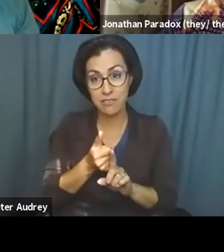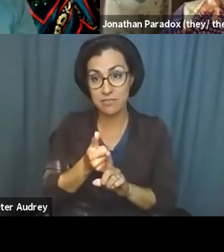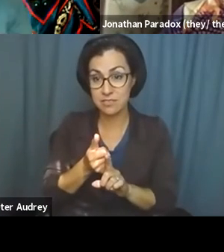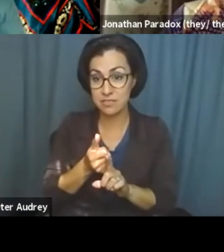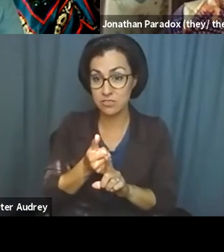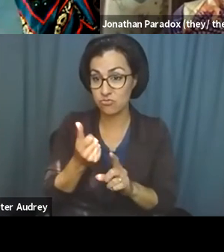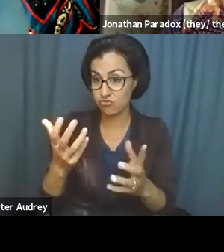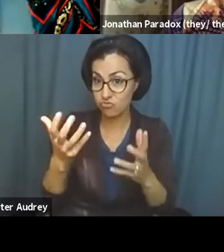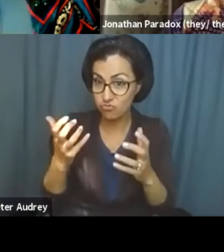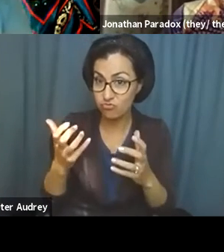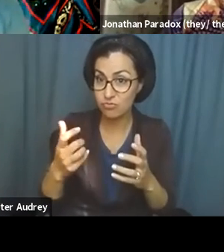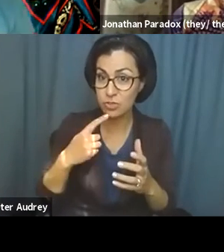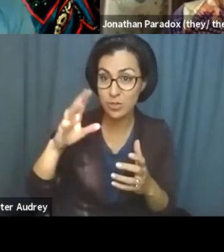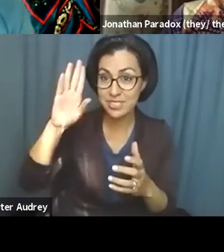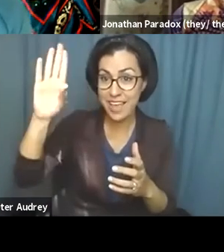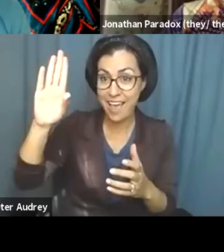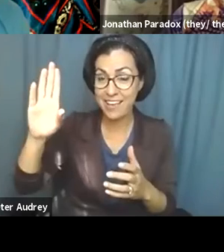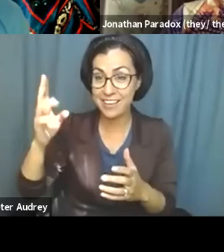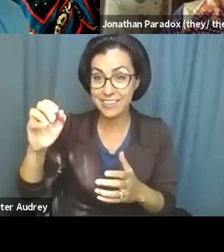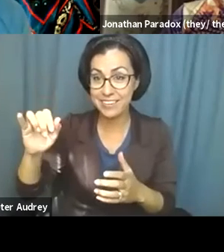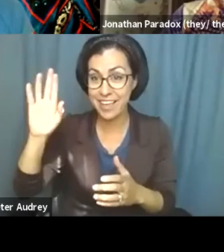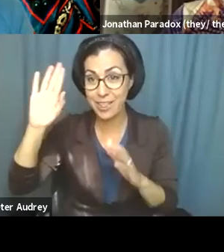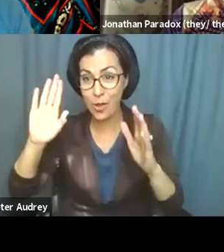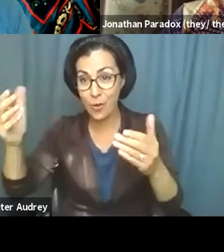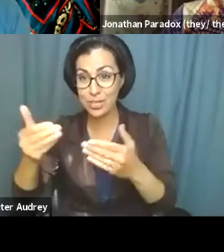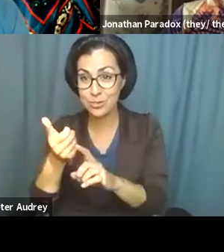to, uh, say hi, hello and introduce yourself.